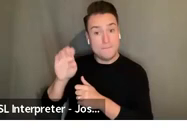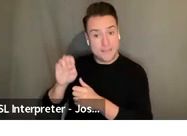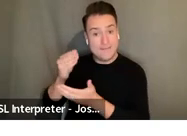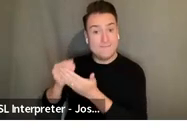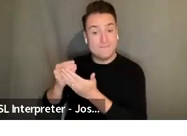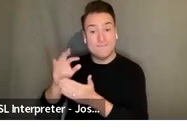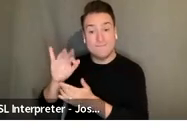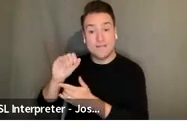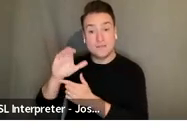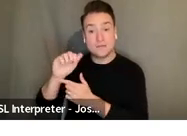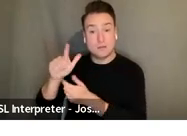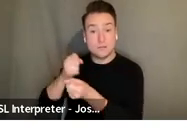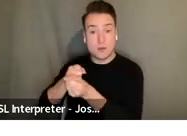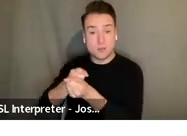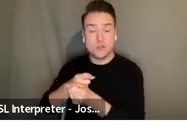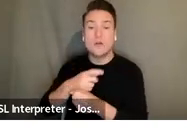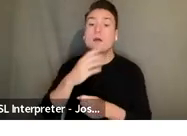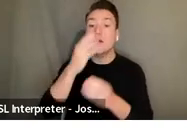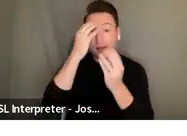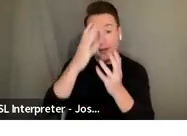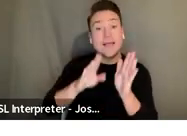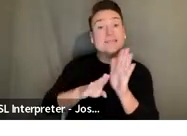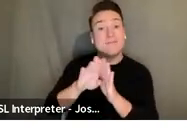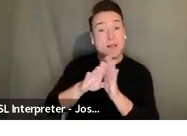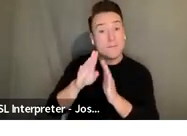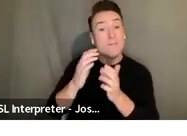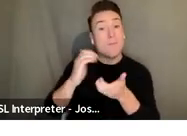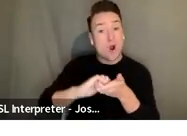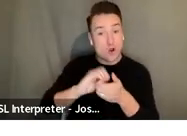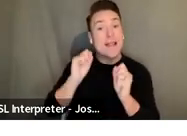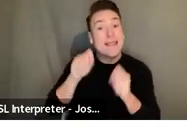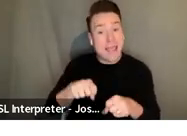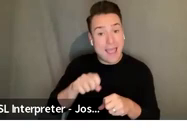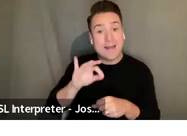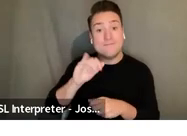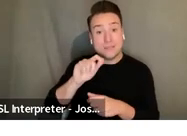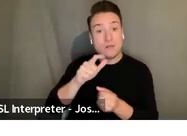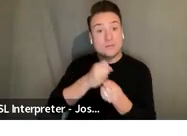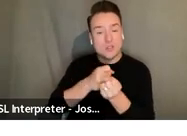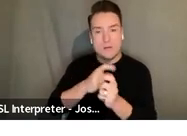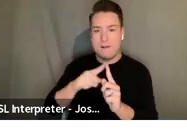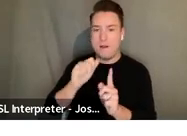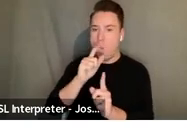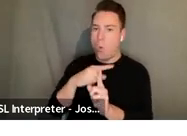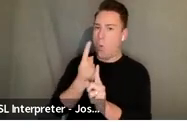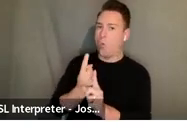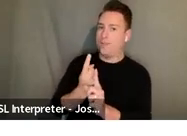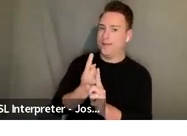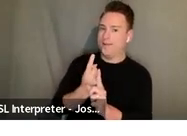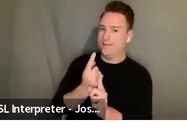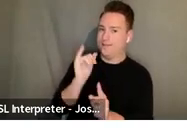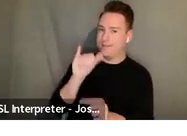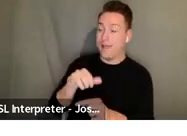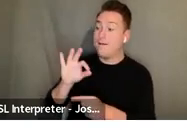The development partner can be the fiscal sponsor but they shouldn't only be the fiscal sponsor. We don't consider fiscal sponsorship